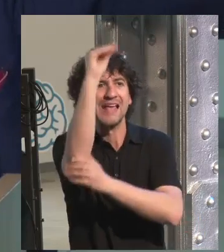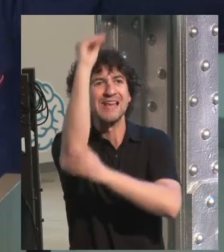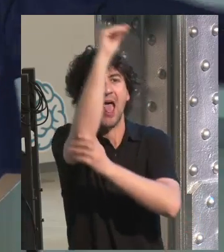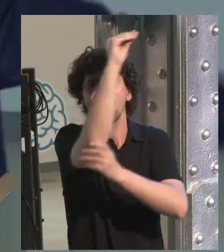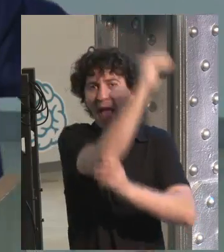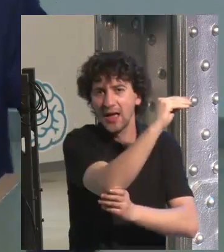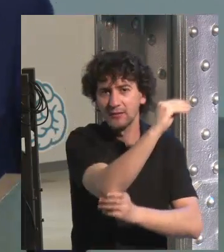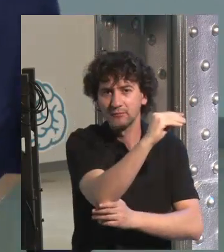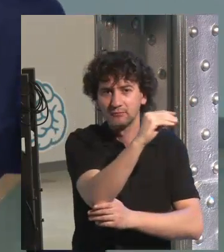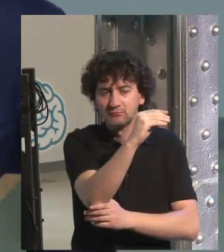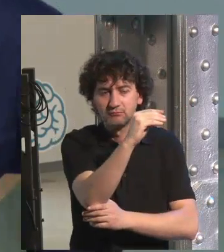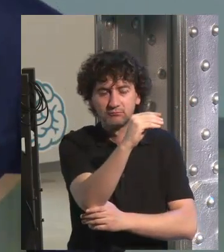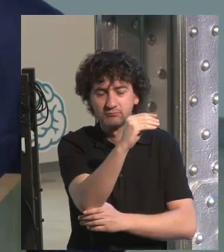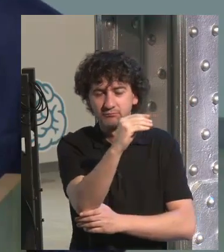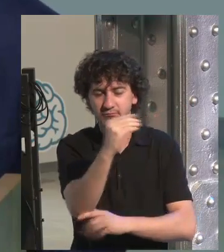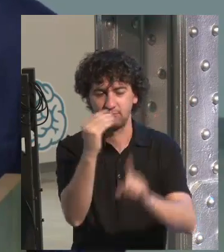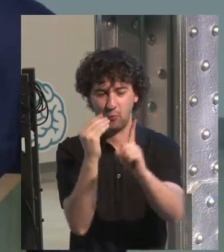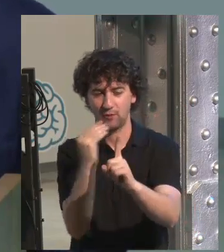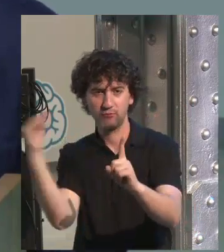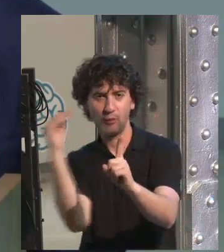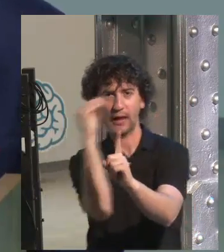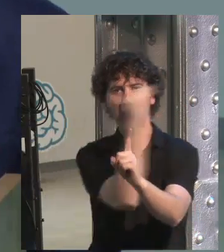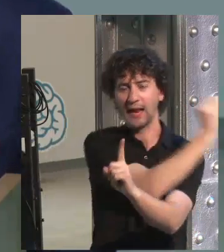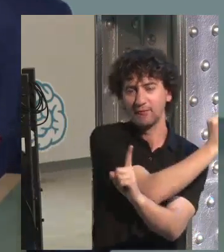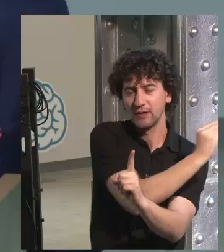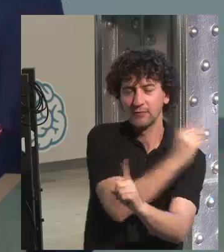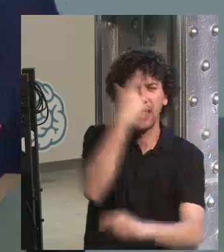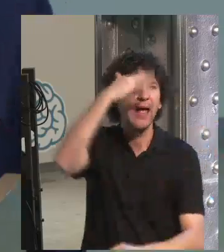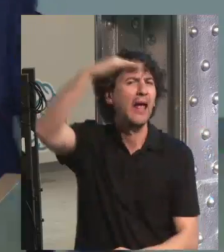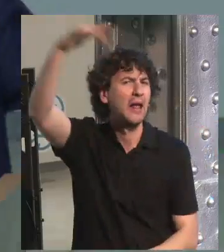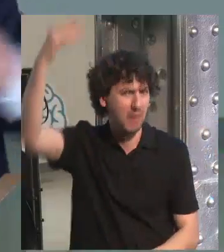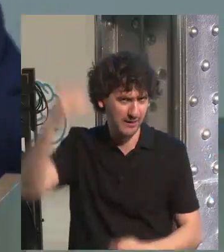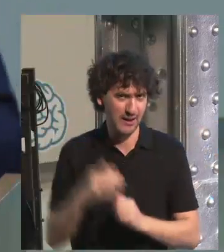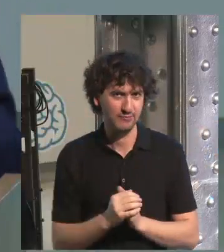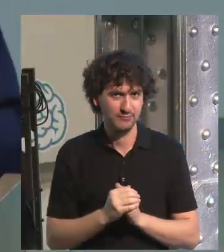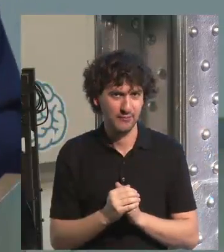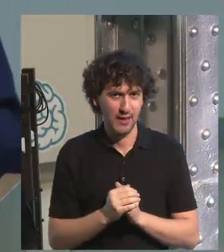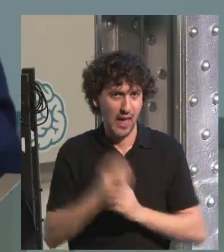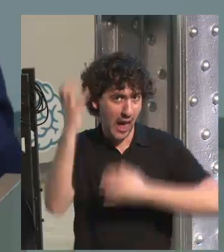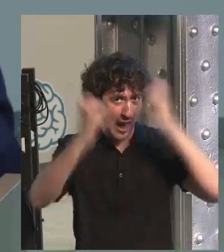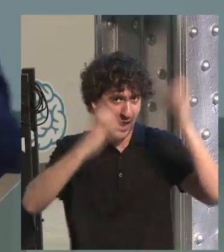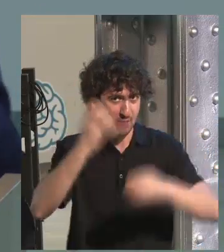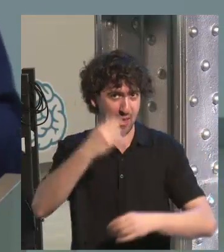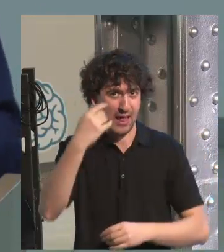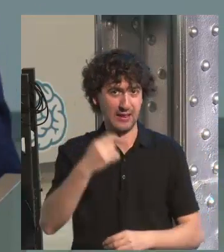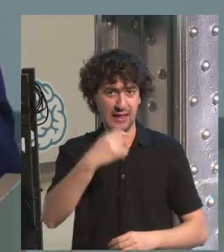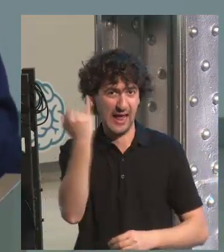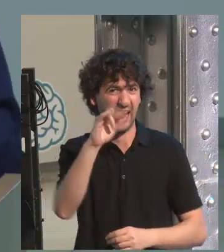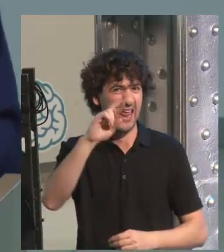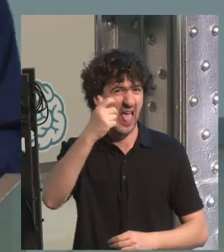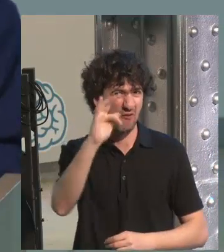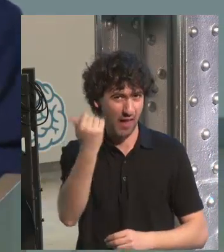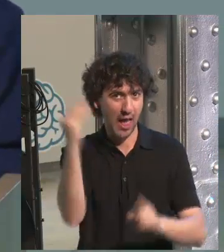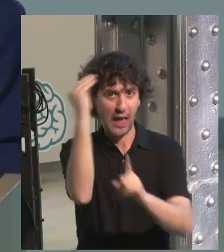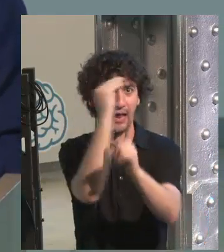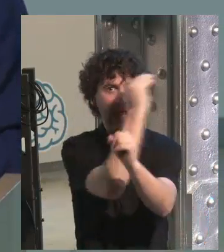what could happen if I had a giraffe going behind me, appearing and disappearing from